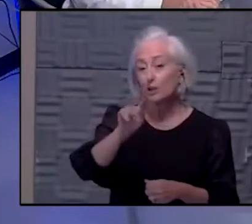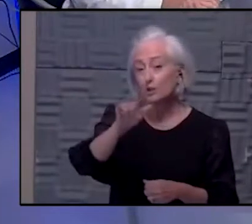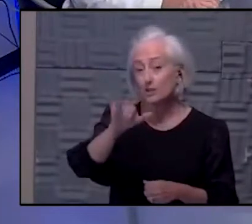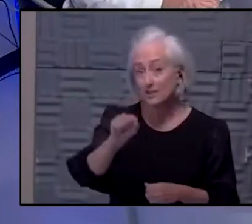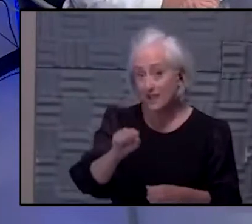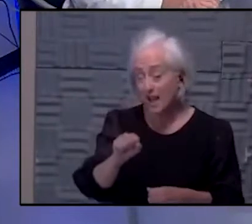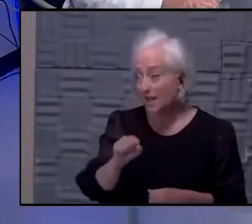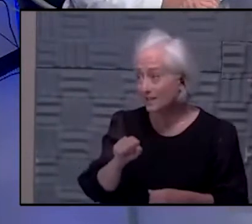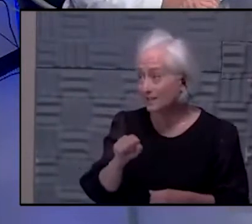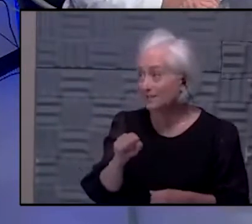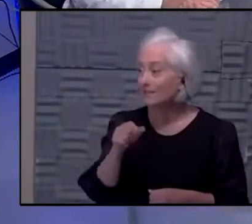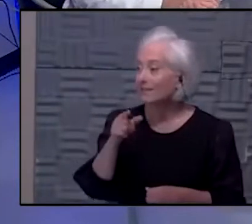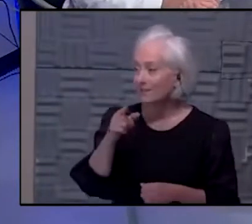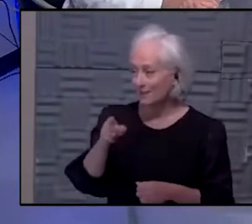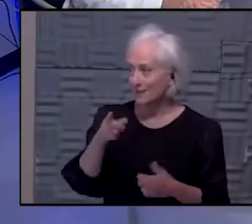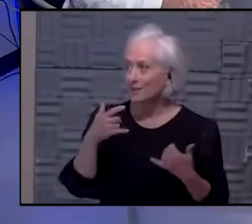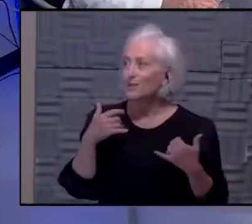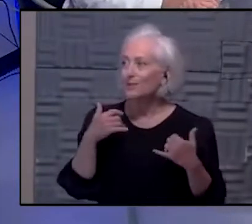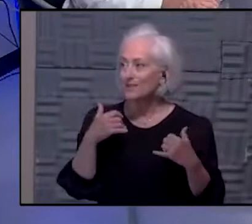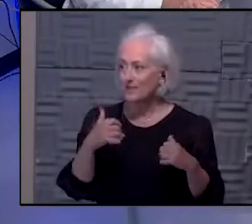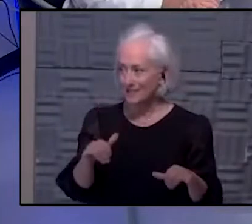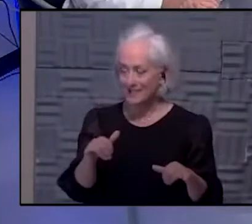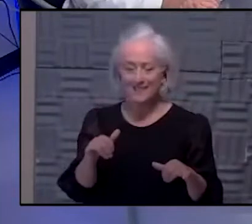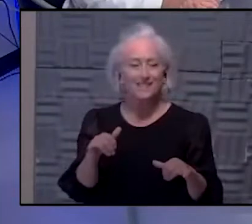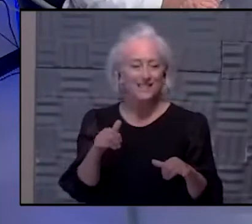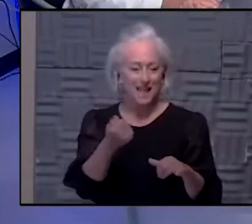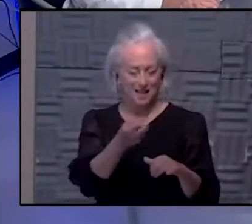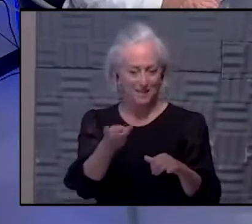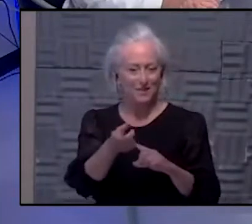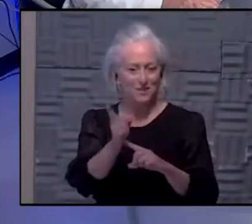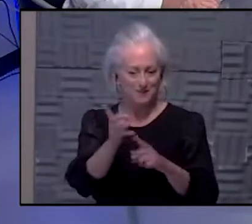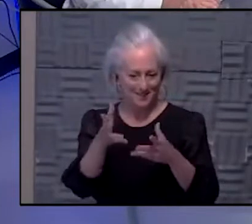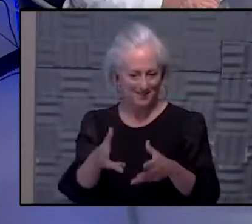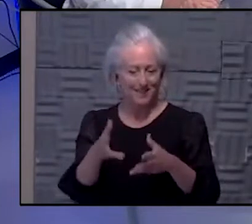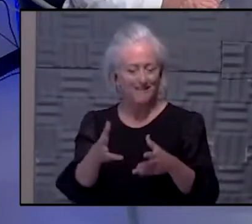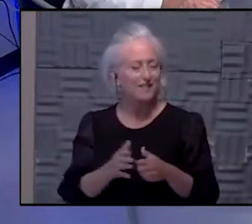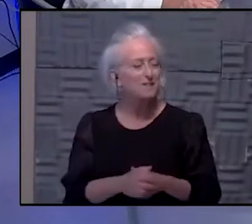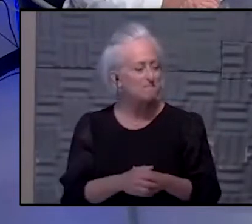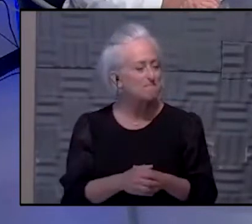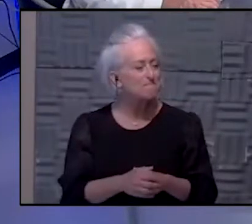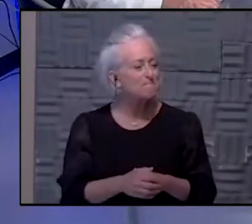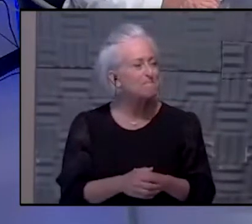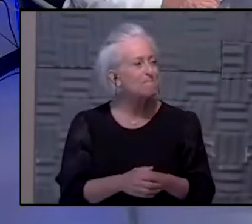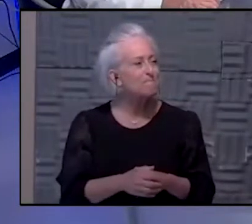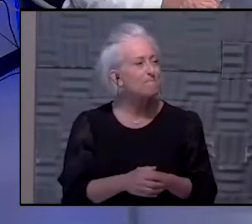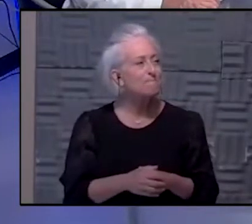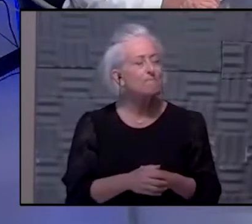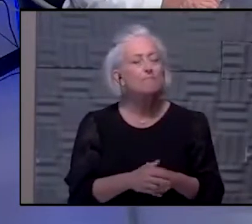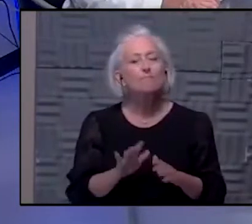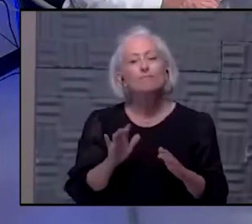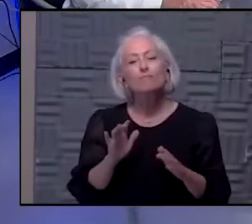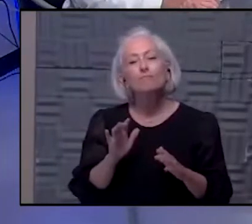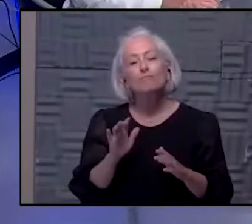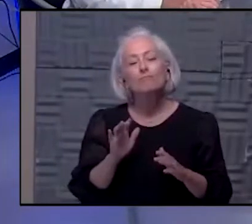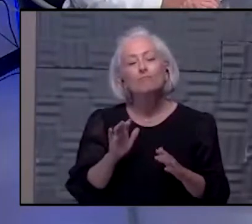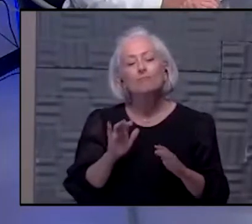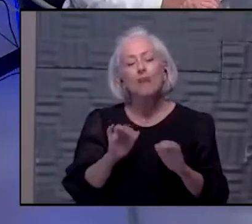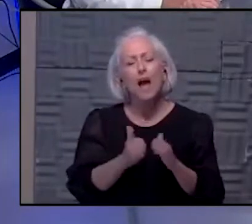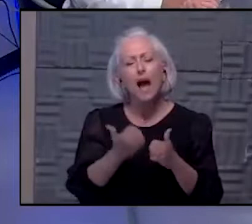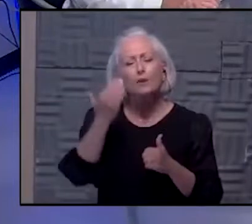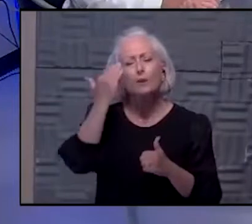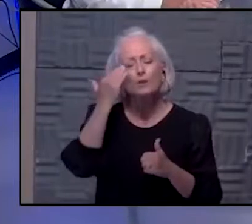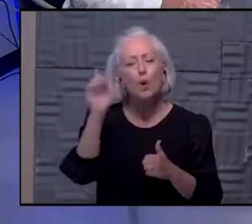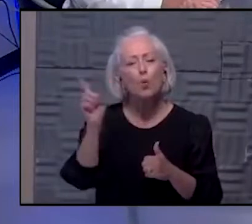heart out today? do. I do. All So one more question. Gina wants to know, how do you find out where the J&J